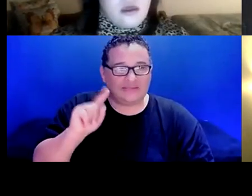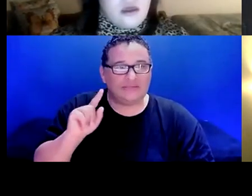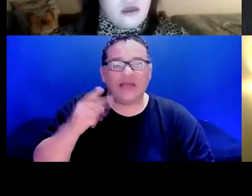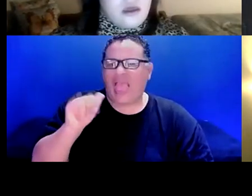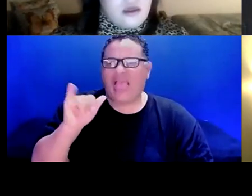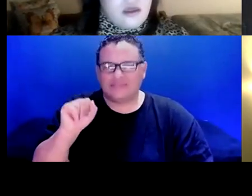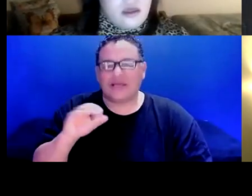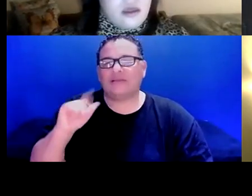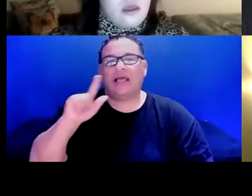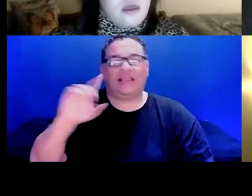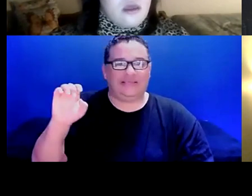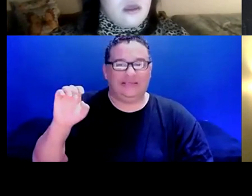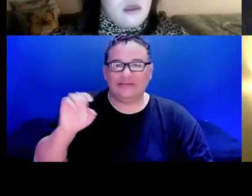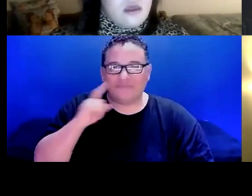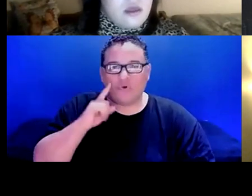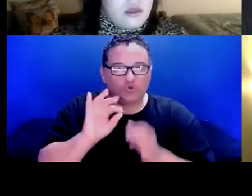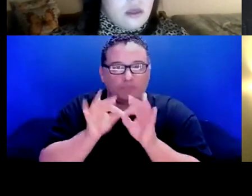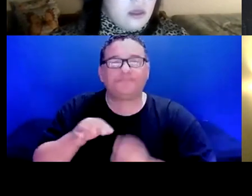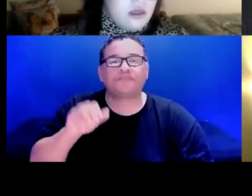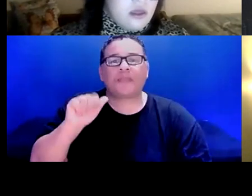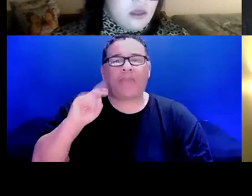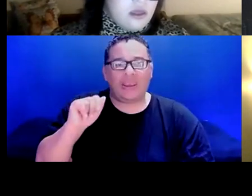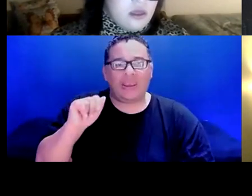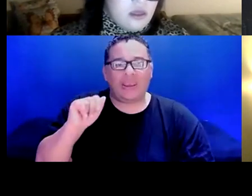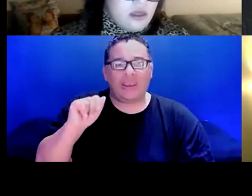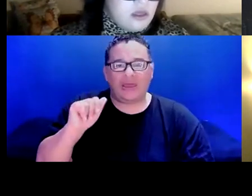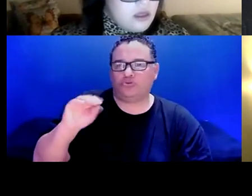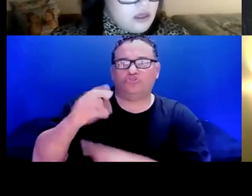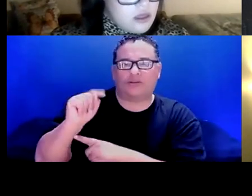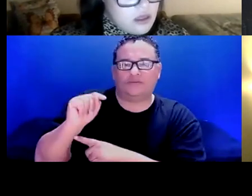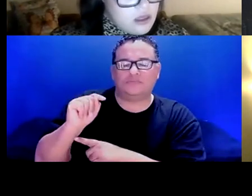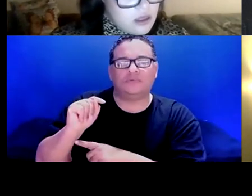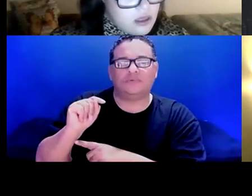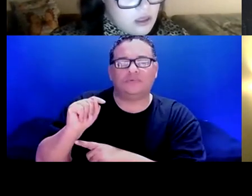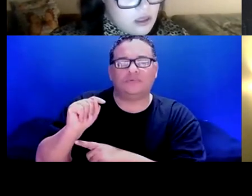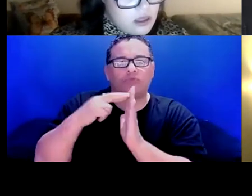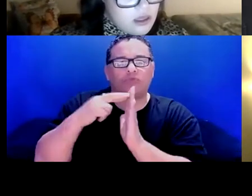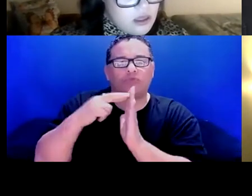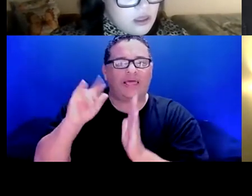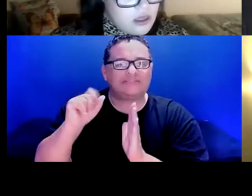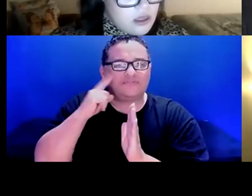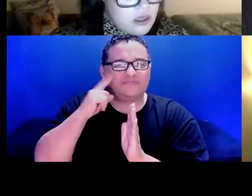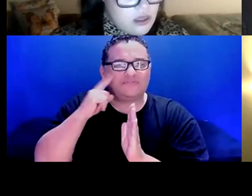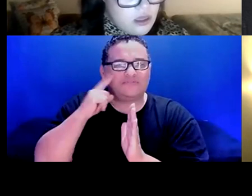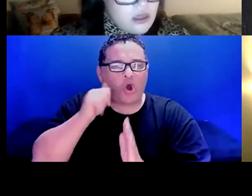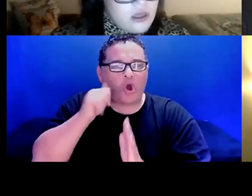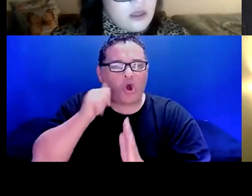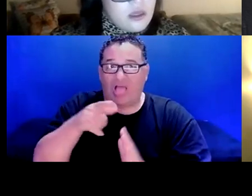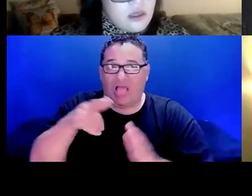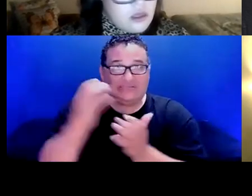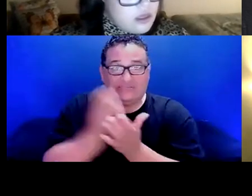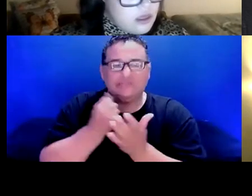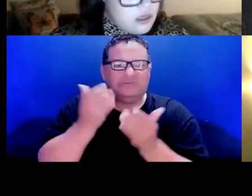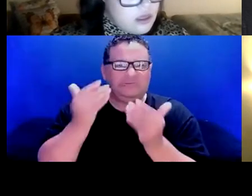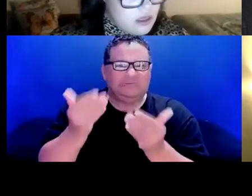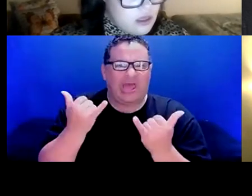Amanda put in the chat, the registration links, if you, for tomorrow. If you have not had a chance, please do so. Tell